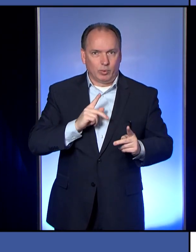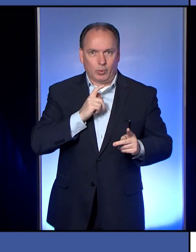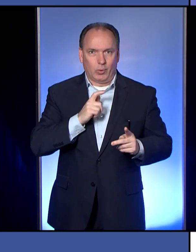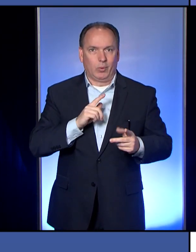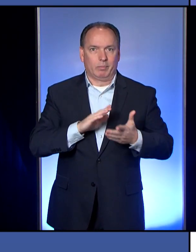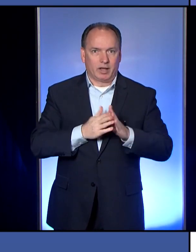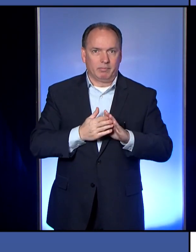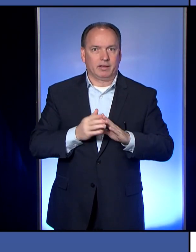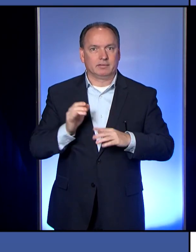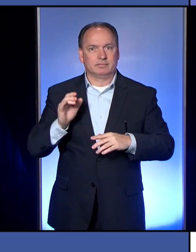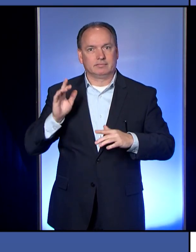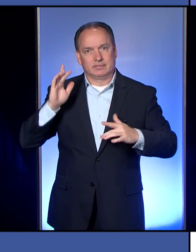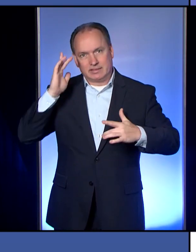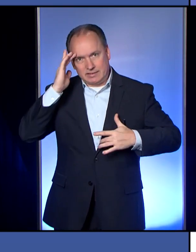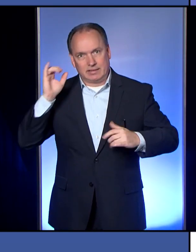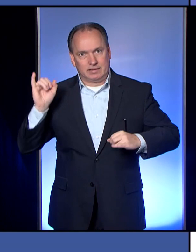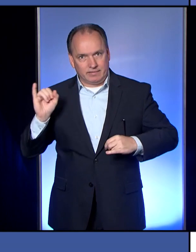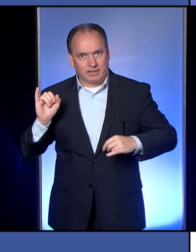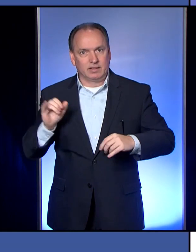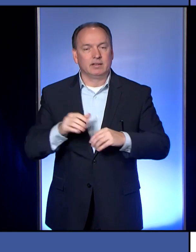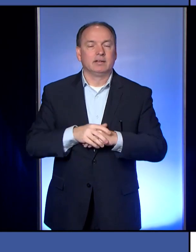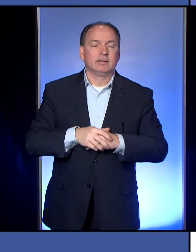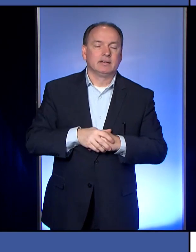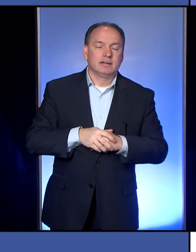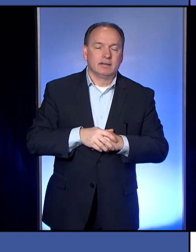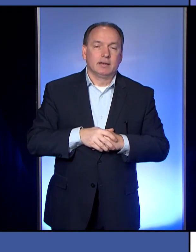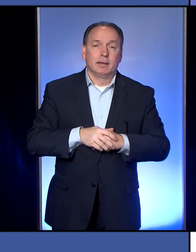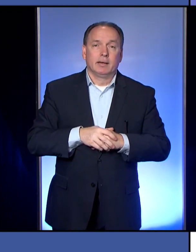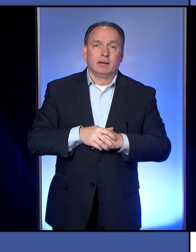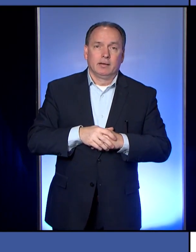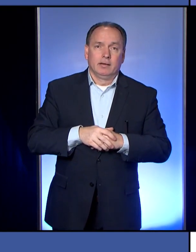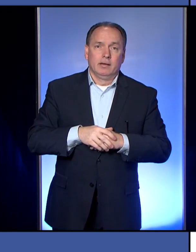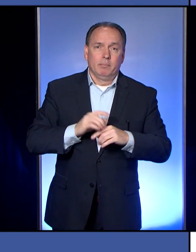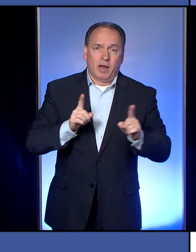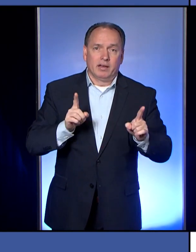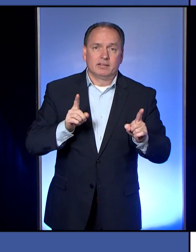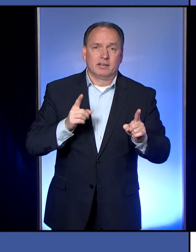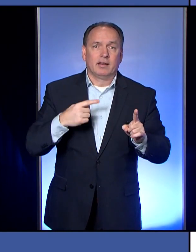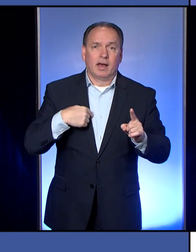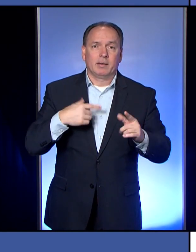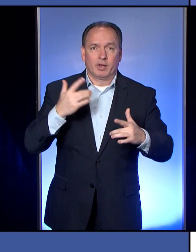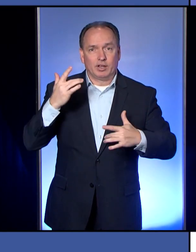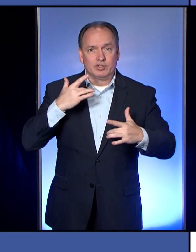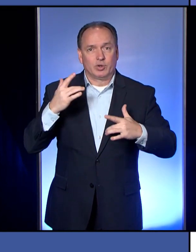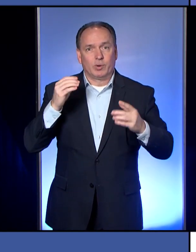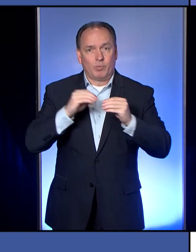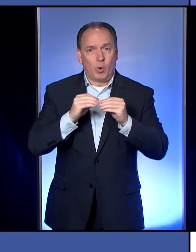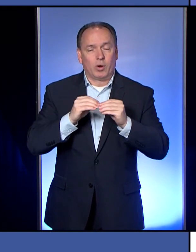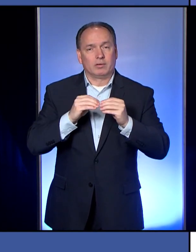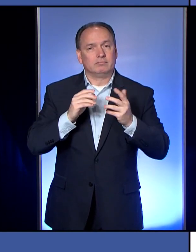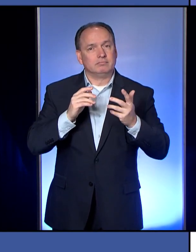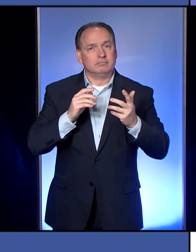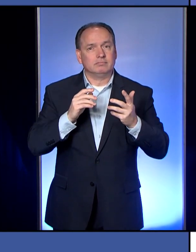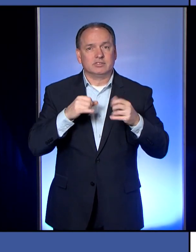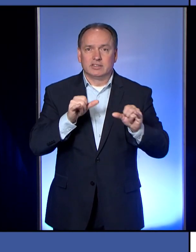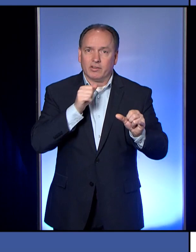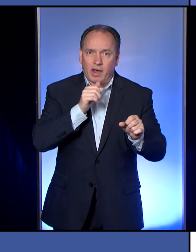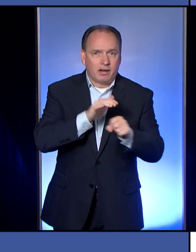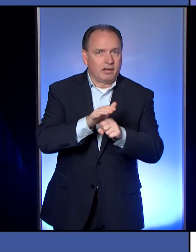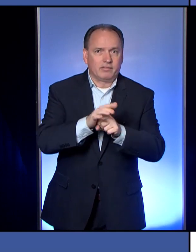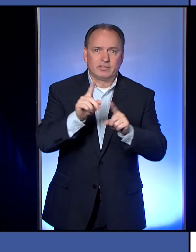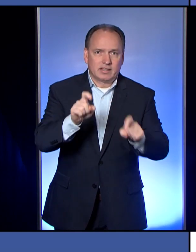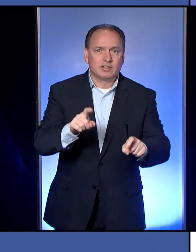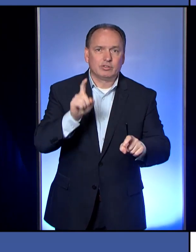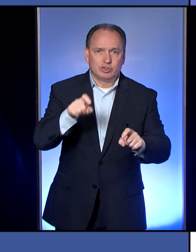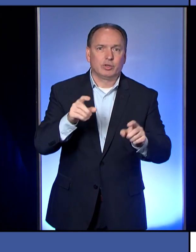are active with COVID-19 symptoms. But I am concerned that we still don't have enough testing and we should be doing much